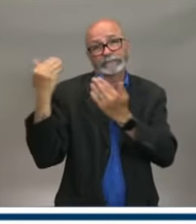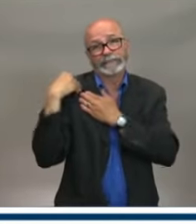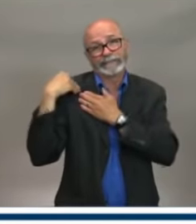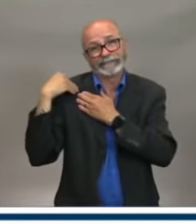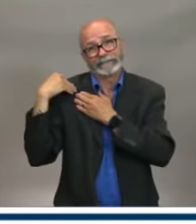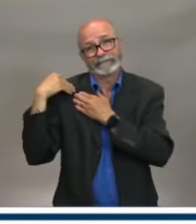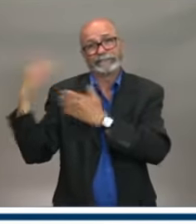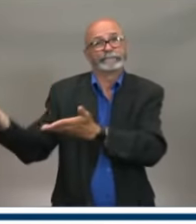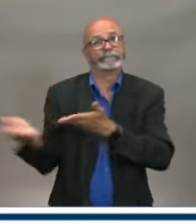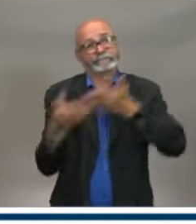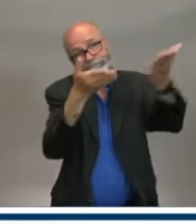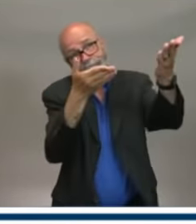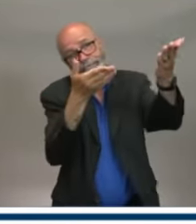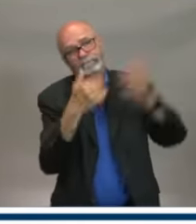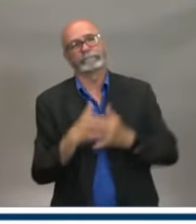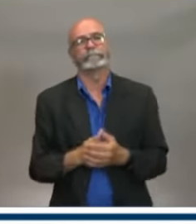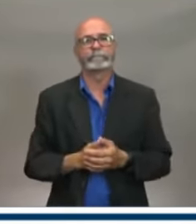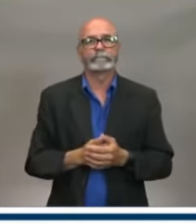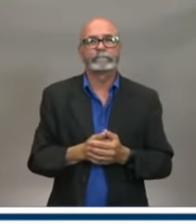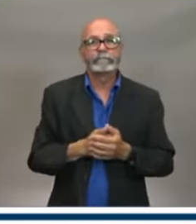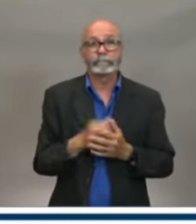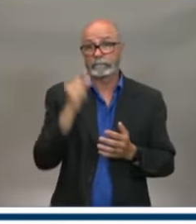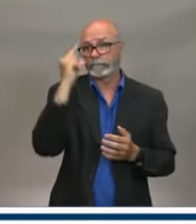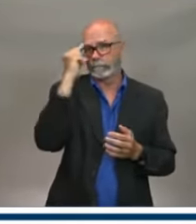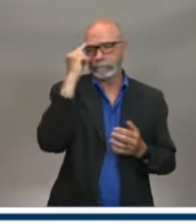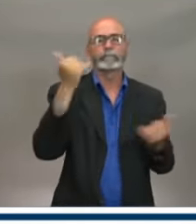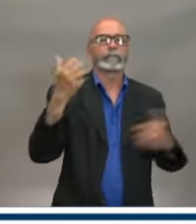Next question will go to Olivier Lafarve with Radio Canada.